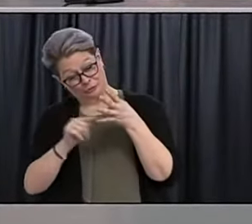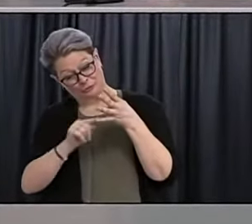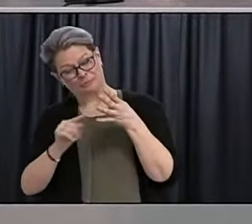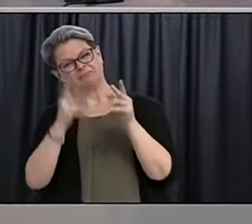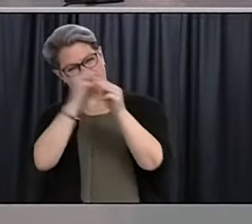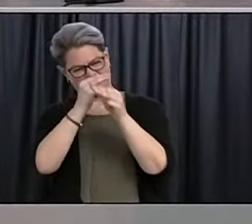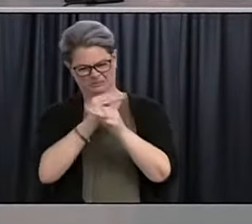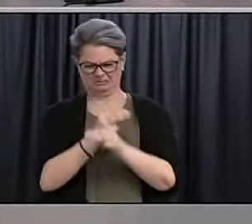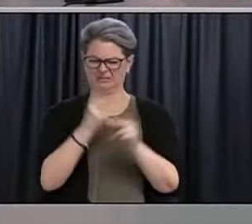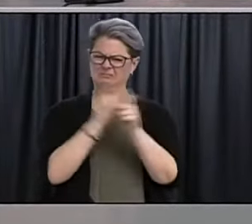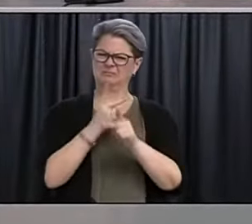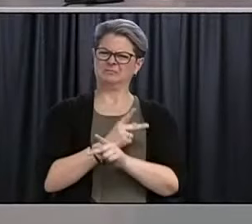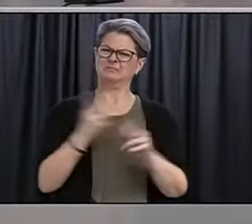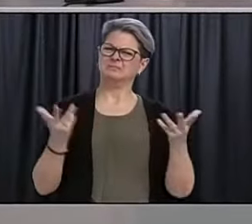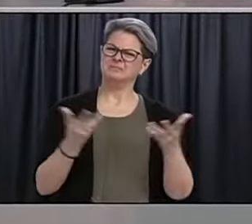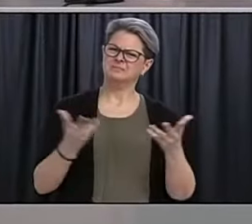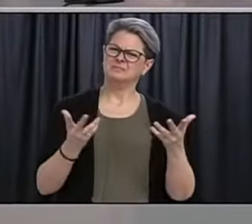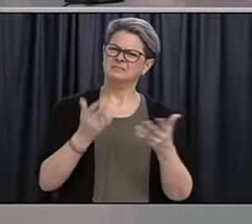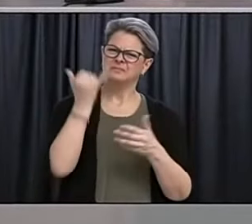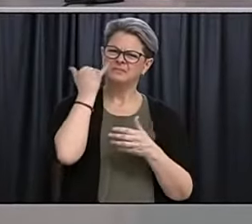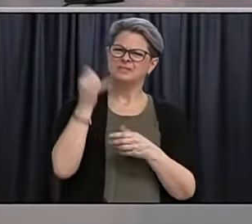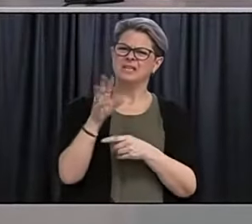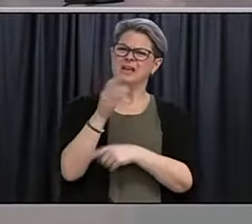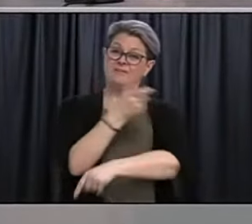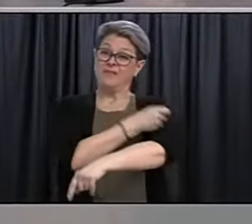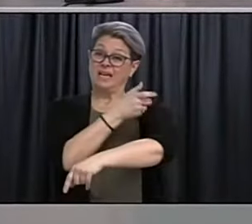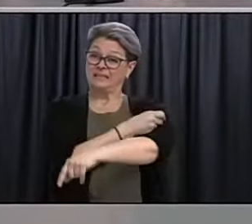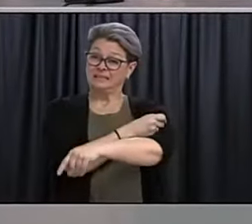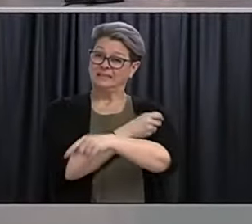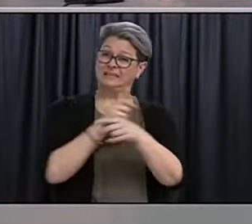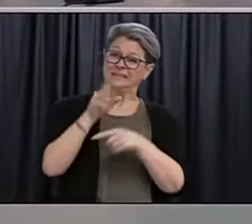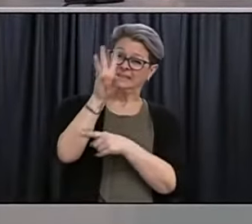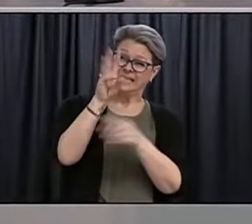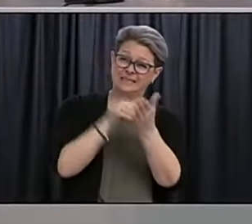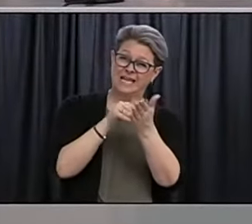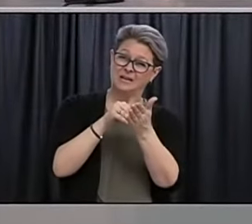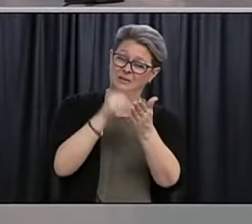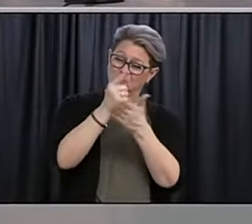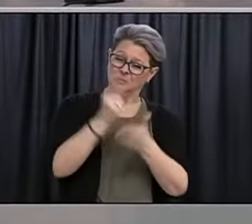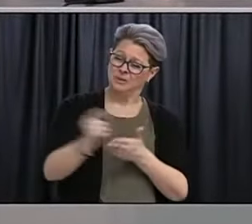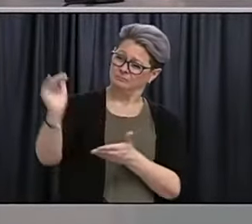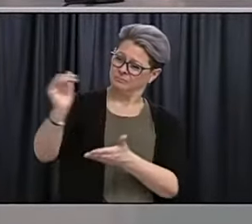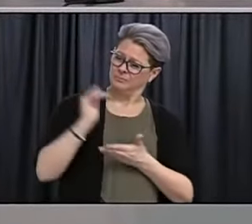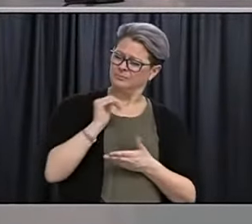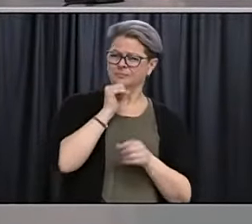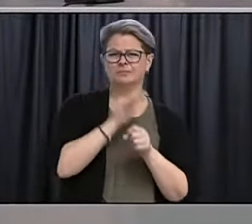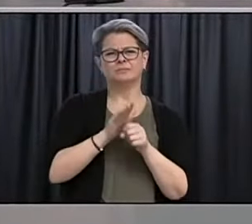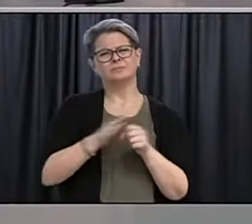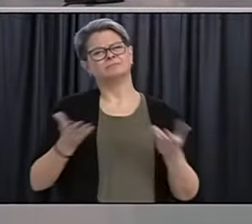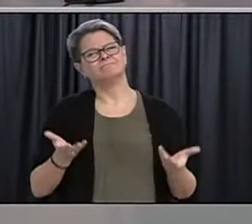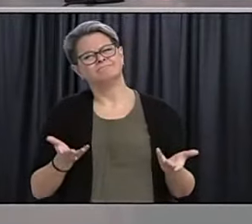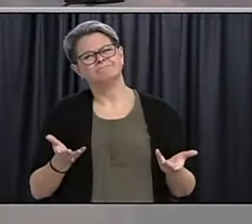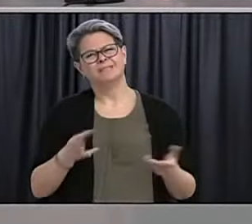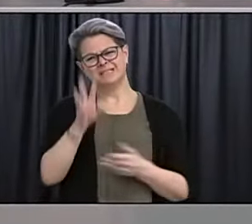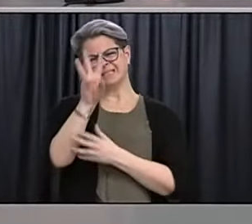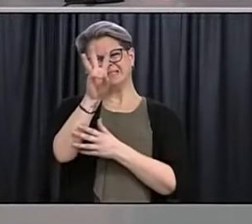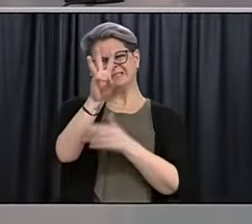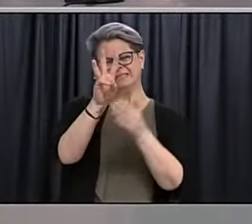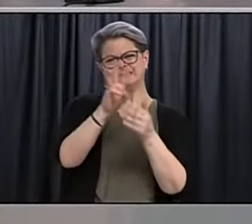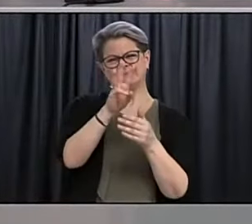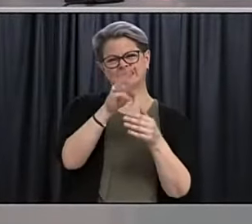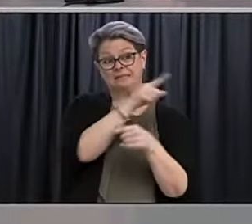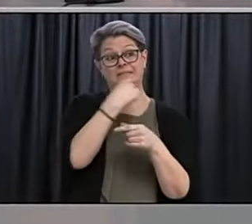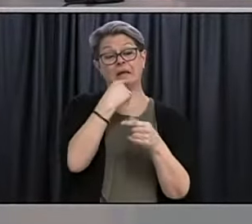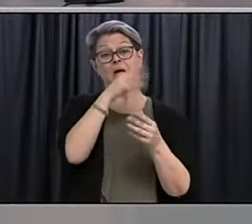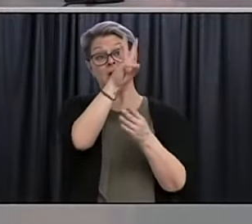in round numbers of Pfizer vaccine every week. The Prime Minister said the number has gone from 6 million to 8 million